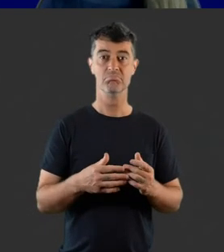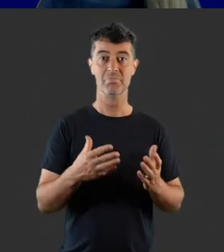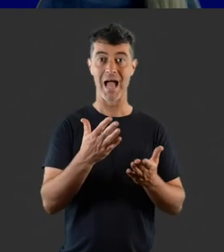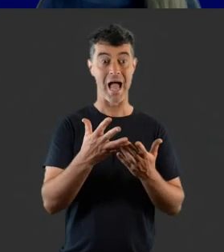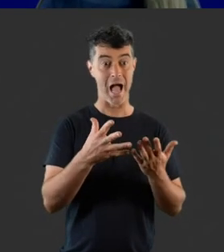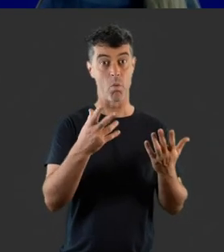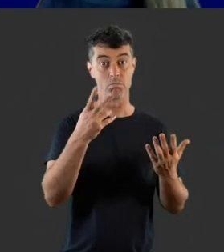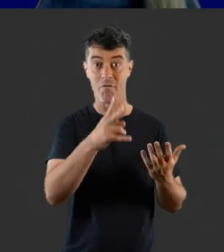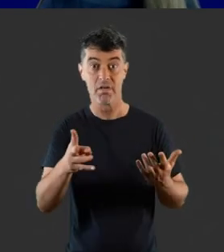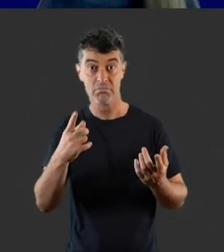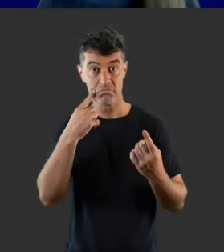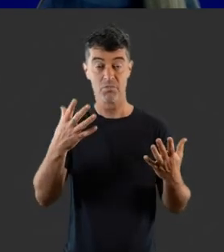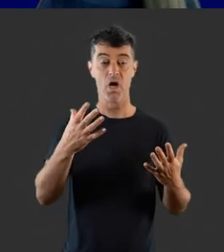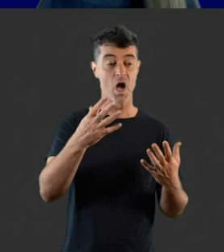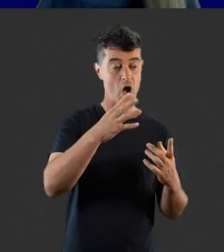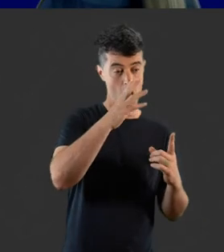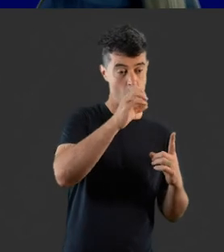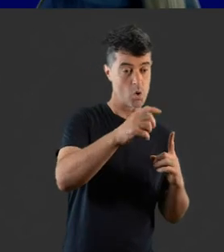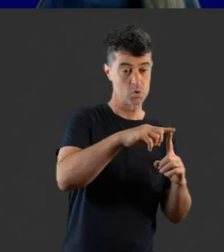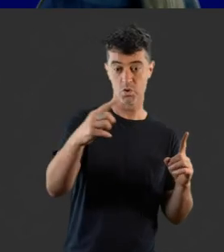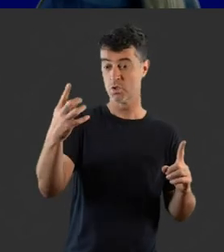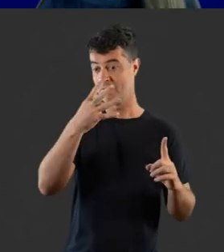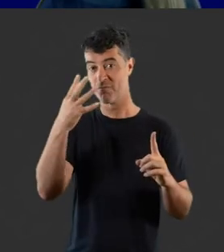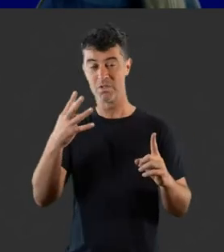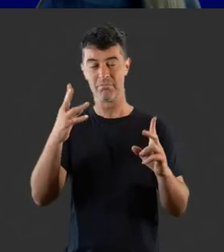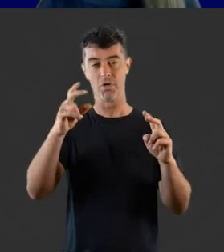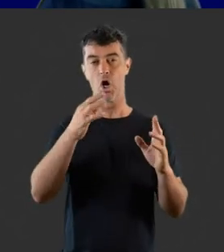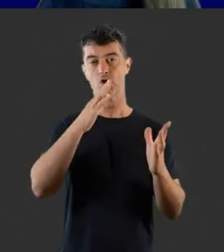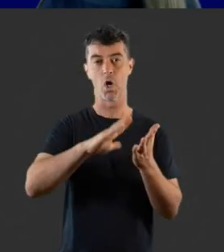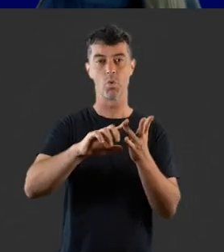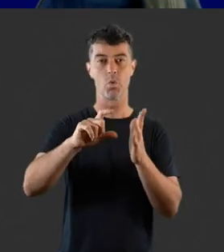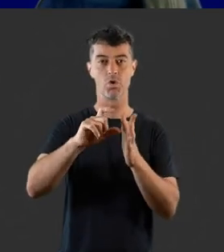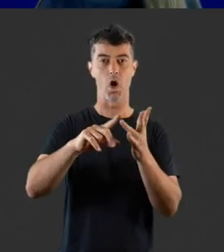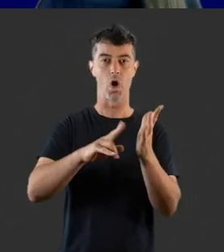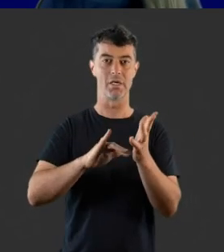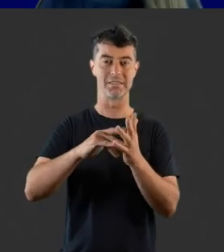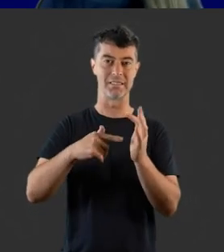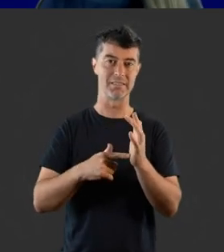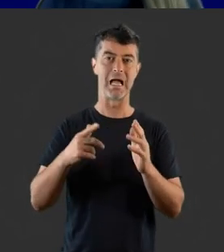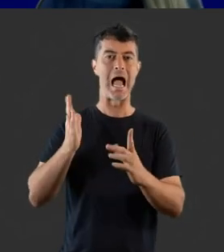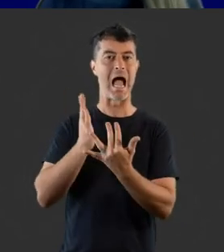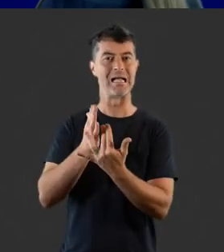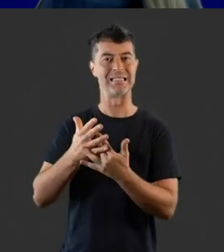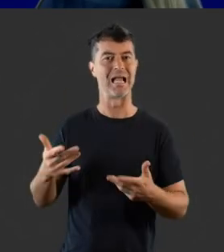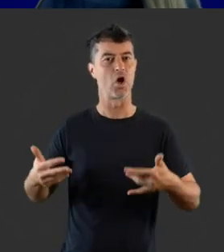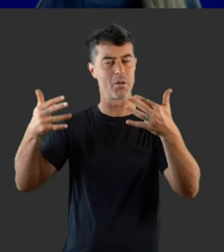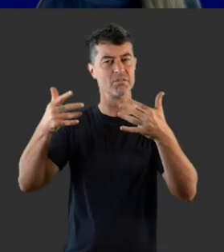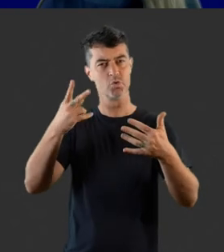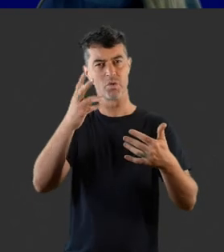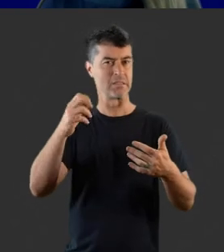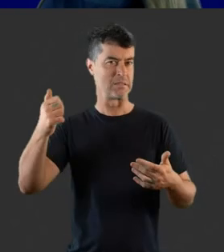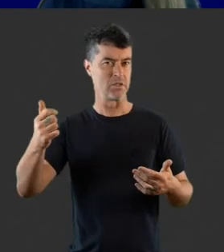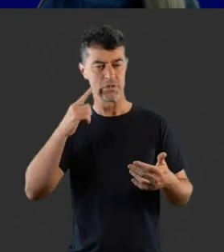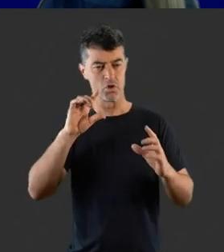Prevalence, childhood onset 0 to 14 years. Access Economics 2006